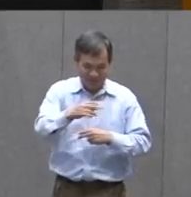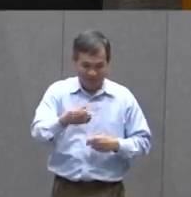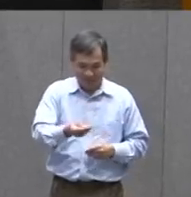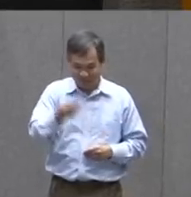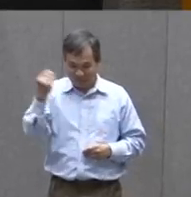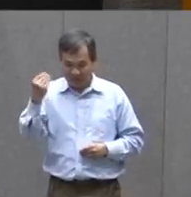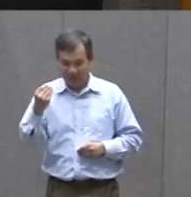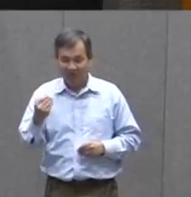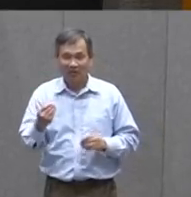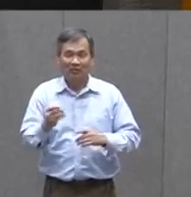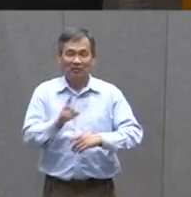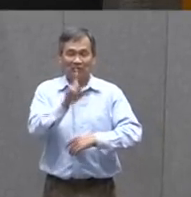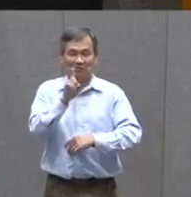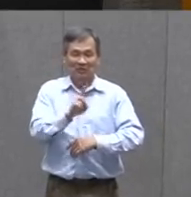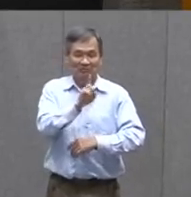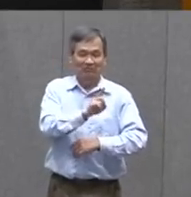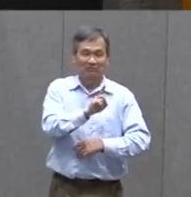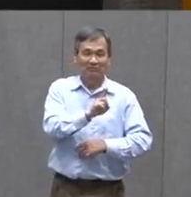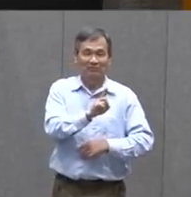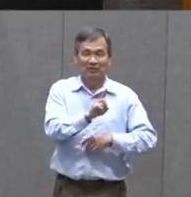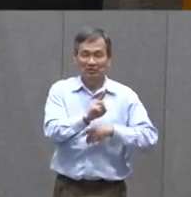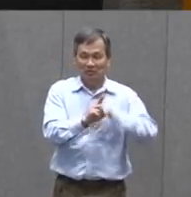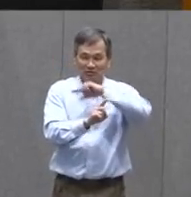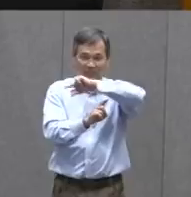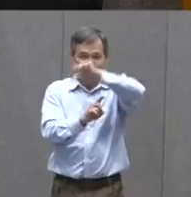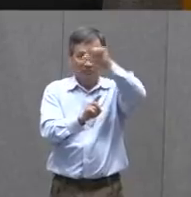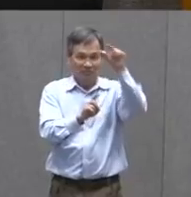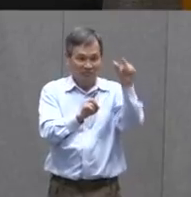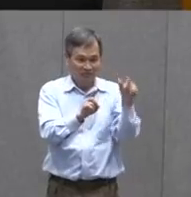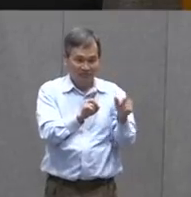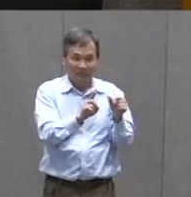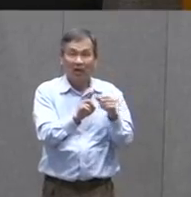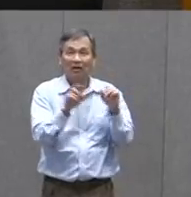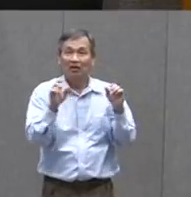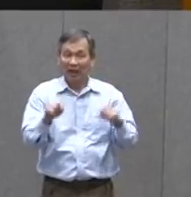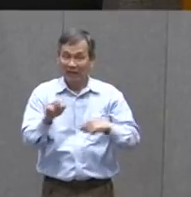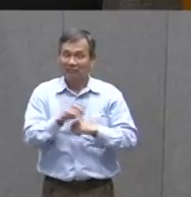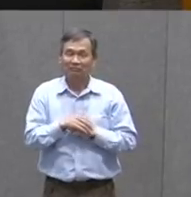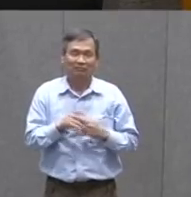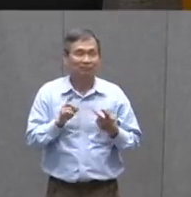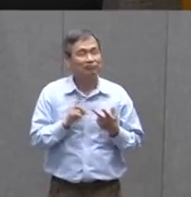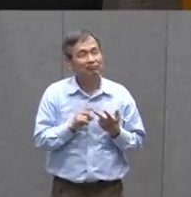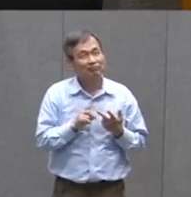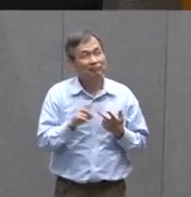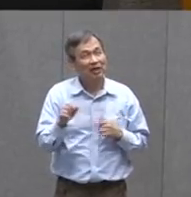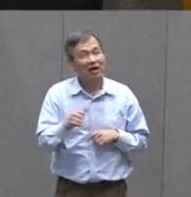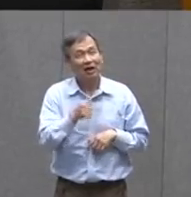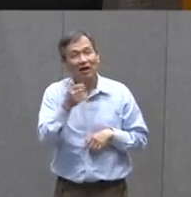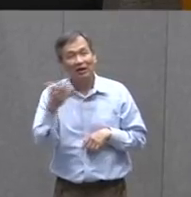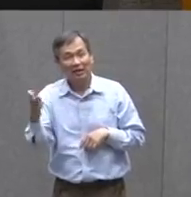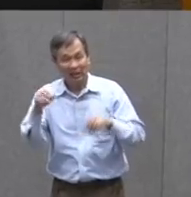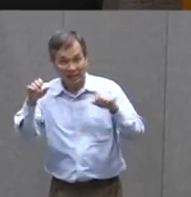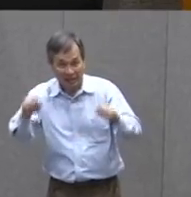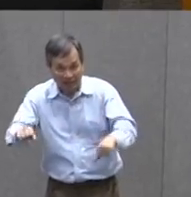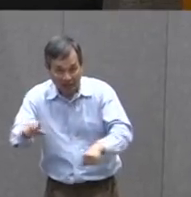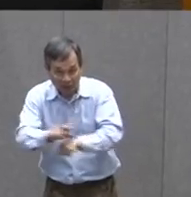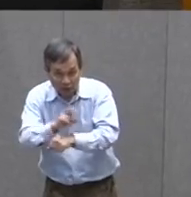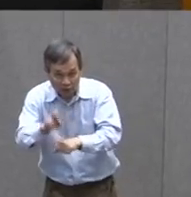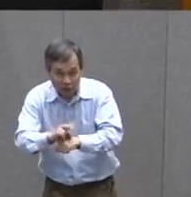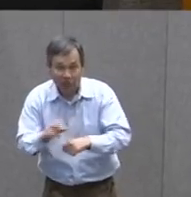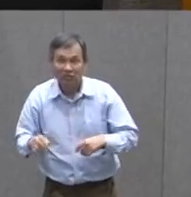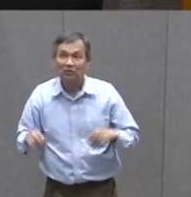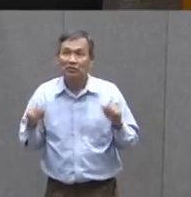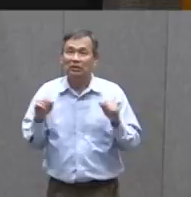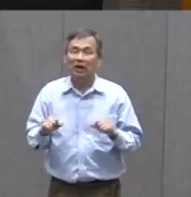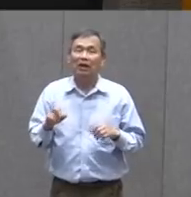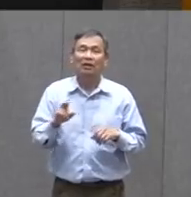That You Could Recycle And Use For Your Puppet Show Another Thing That You Could Use Is You Could